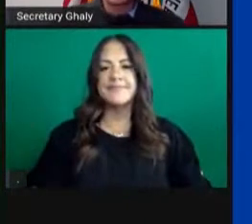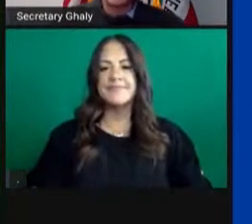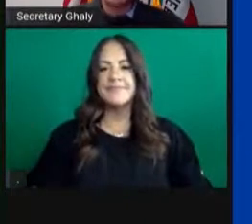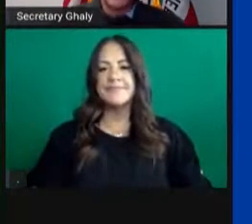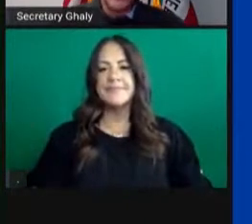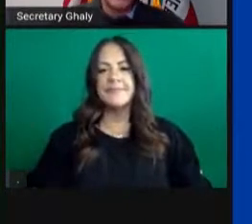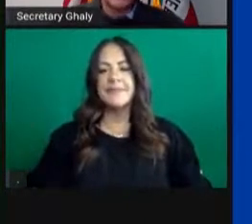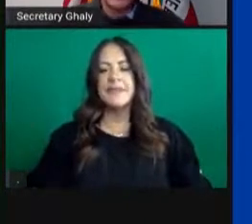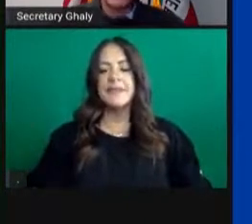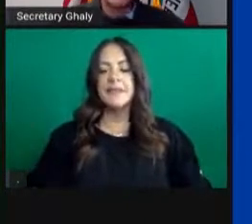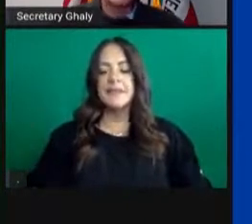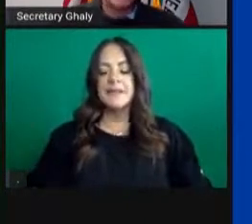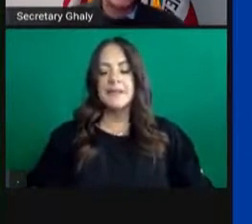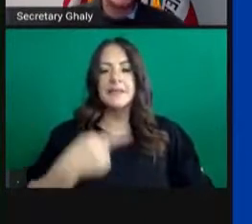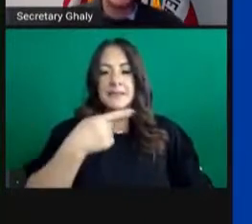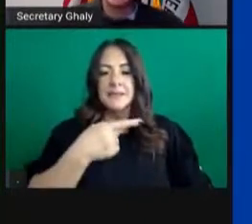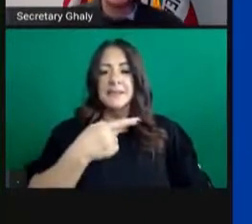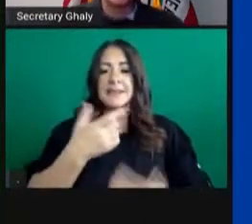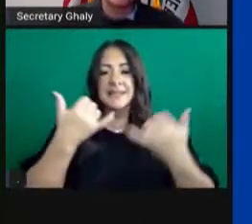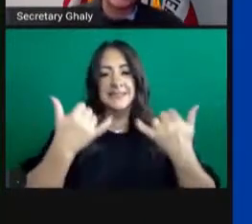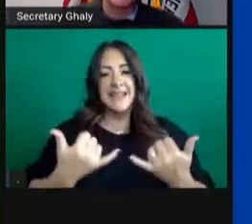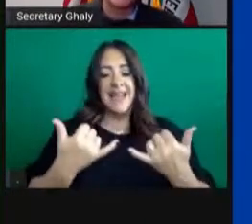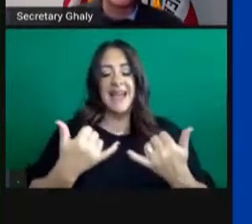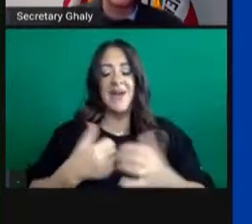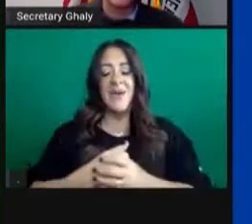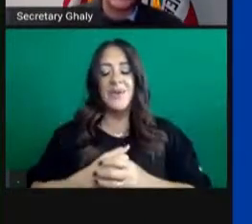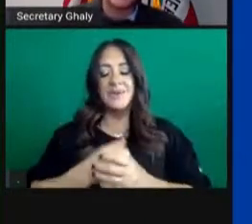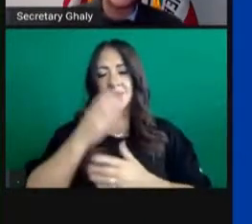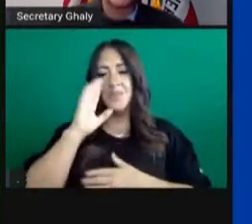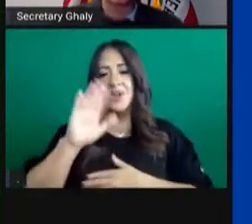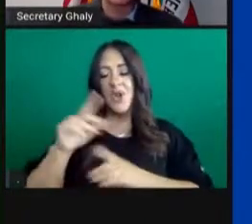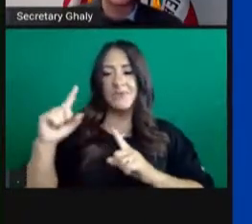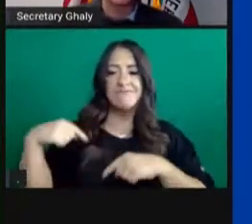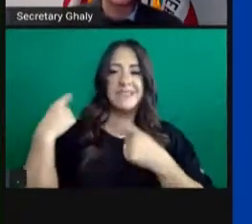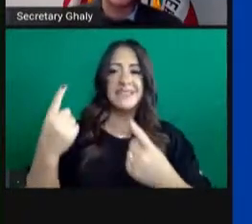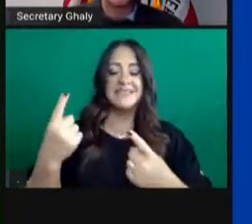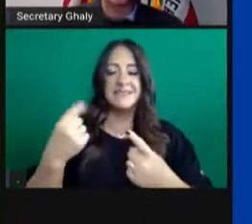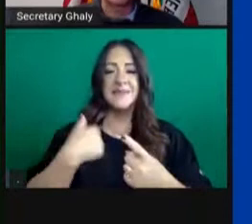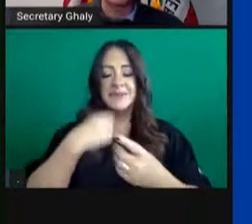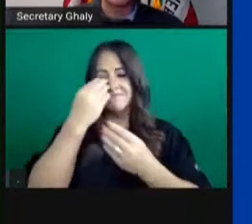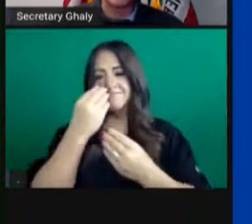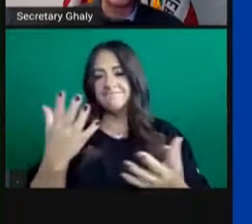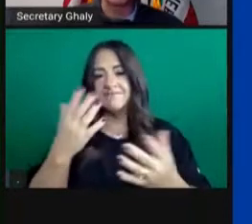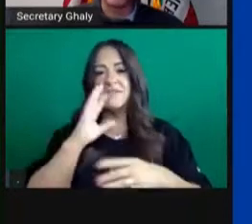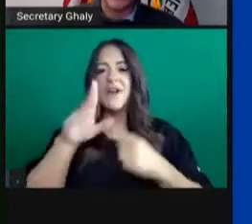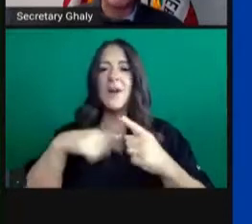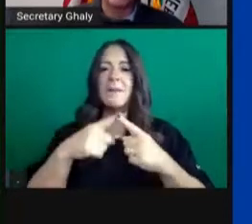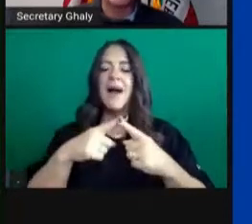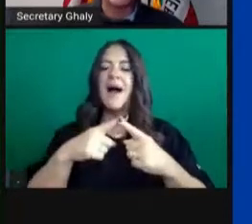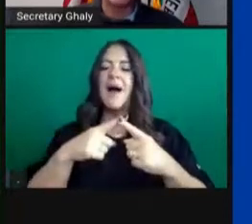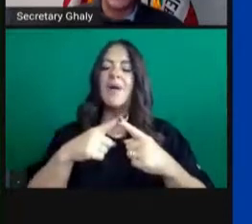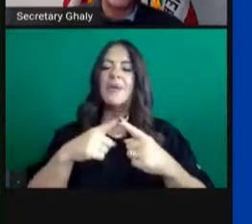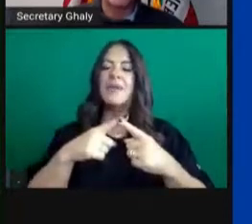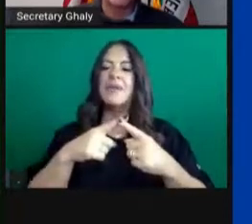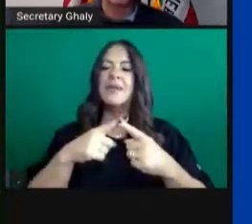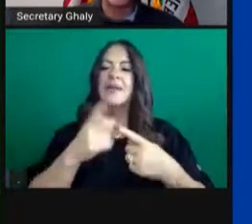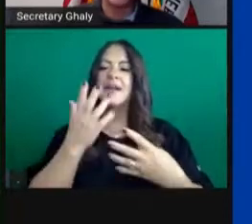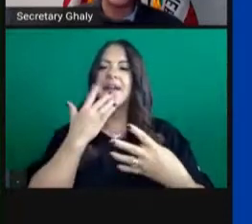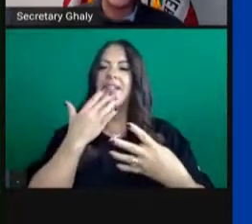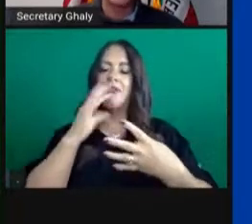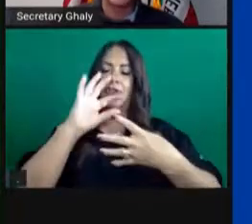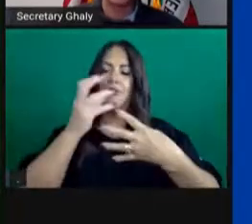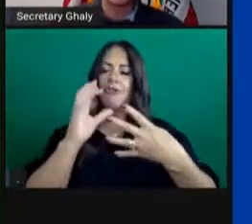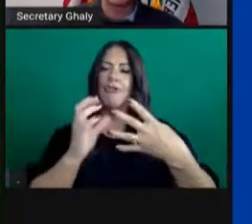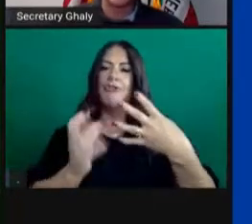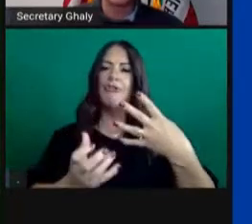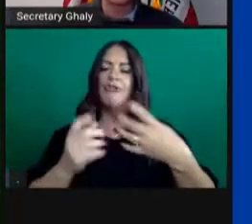So we will end with this. It's been a number of weeks since we've had a conversation about our blueprint. You'll remember at the end of August,